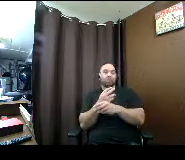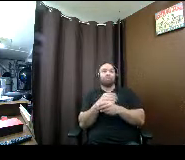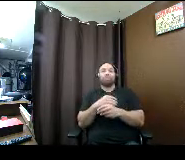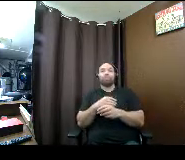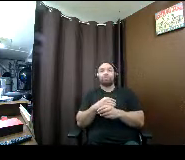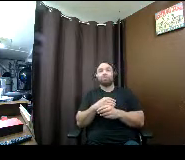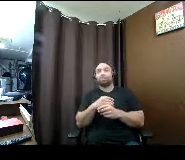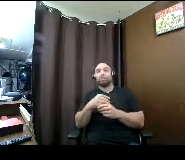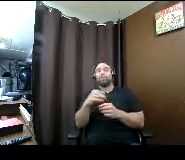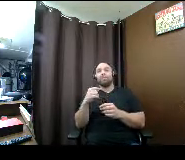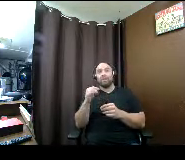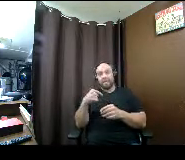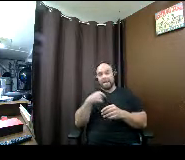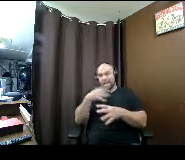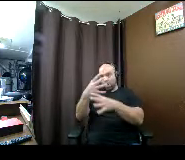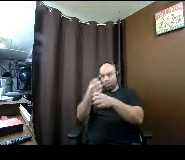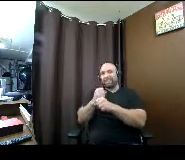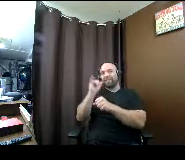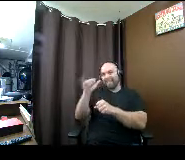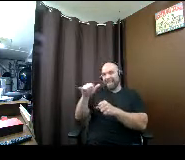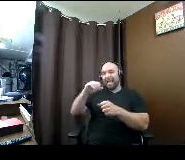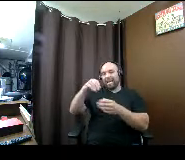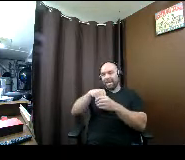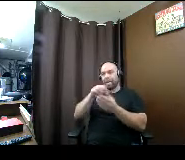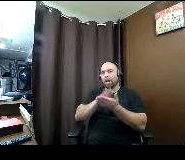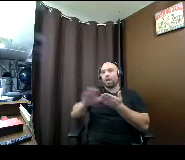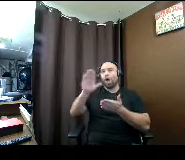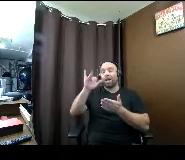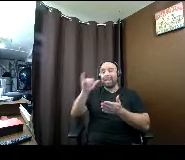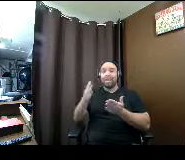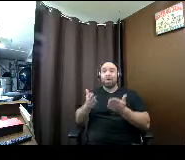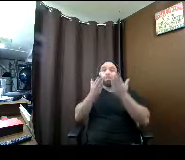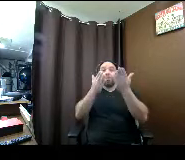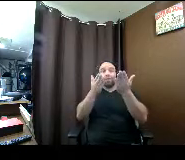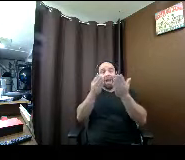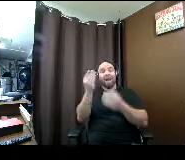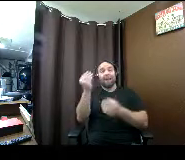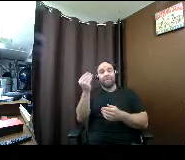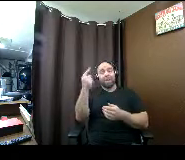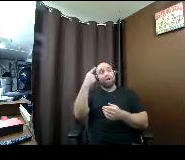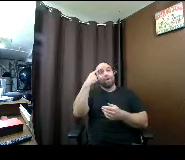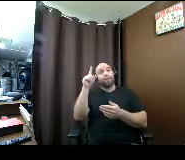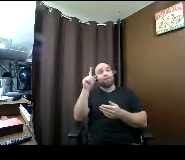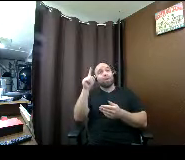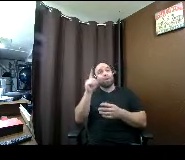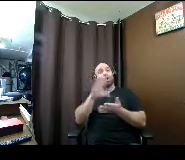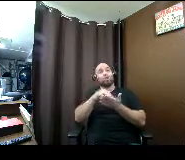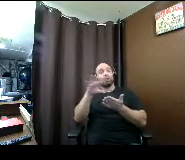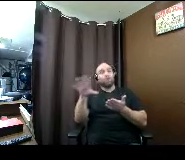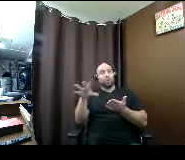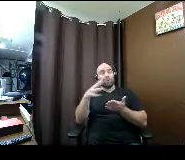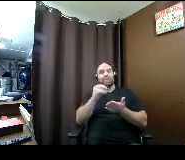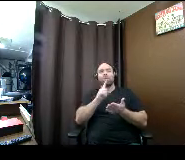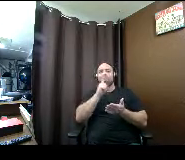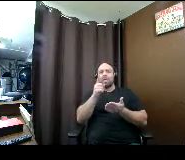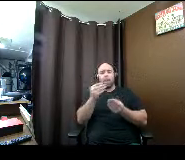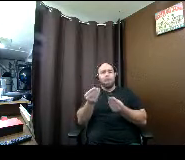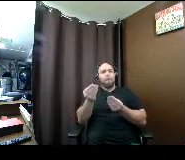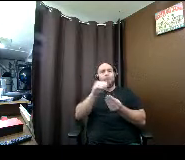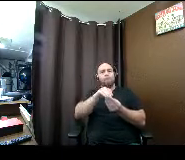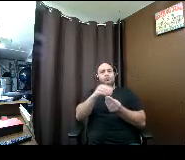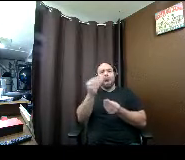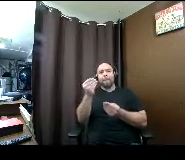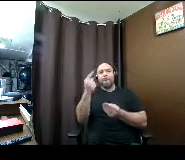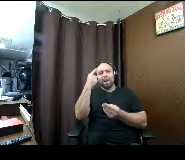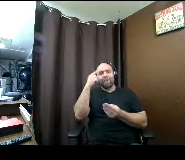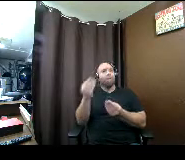what i received when i went to college this provides funding for students and it's really more money for more students